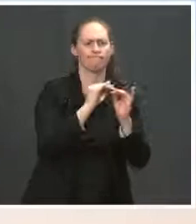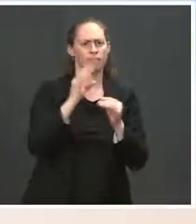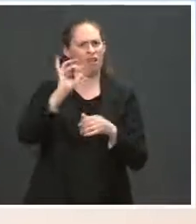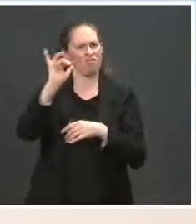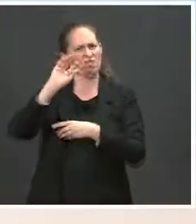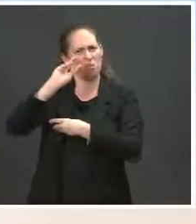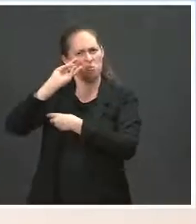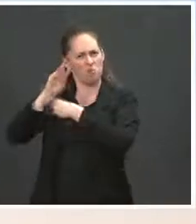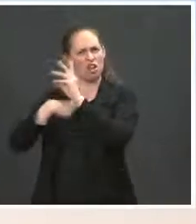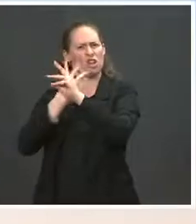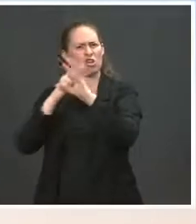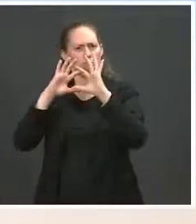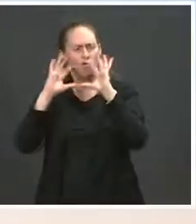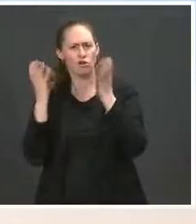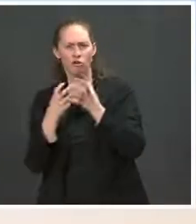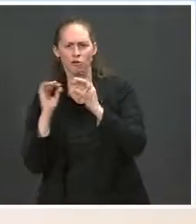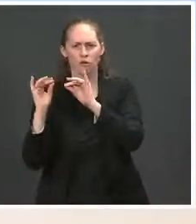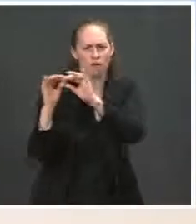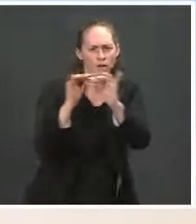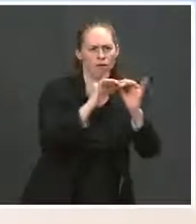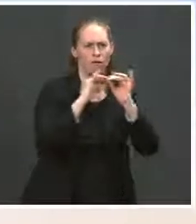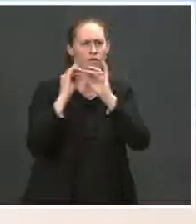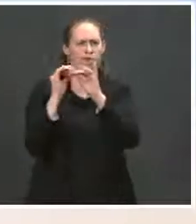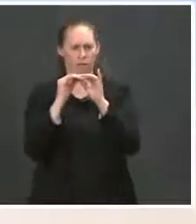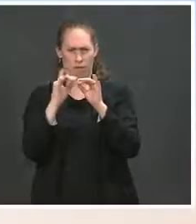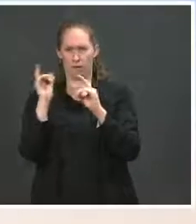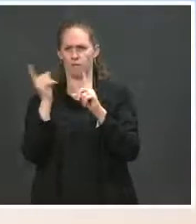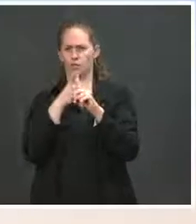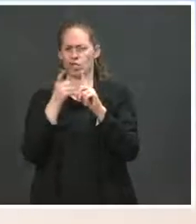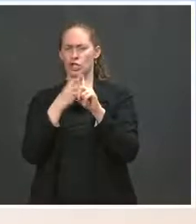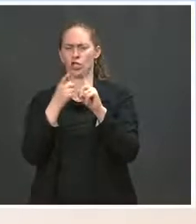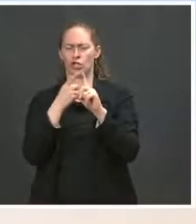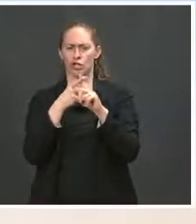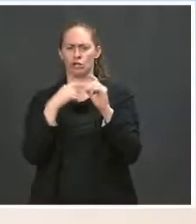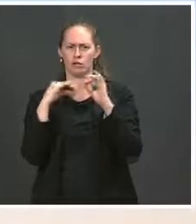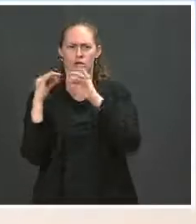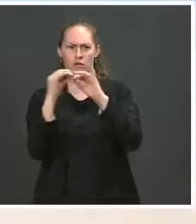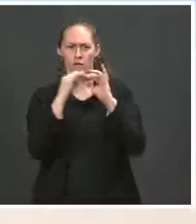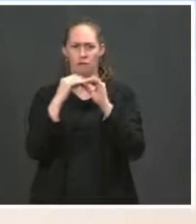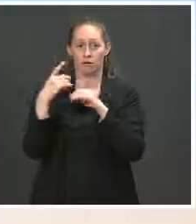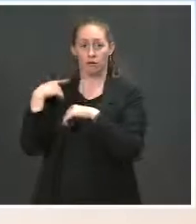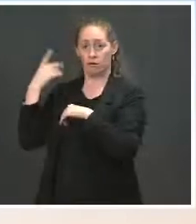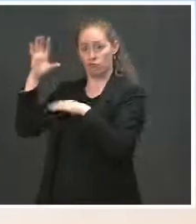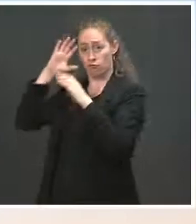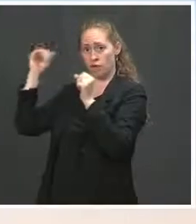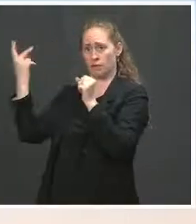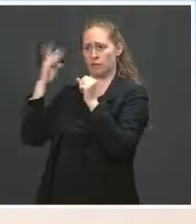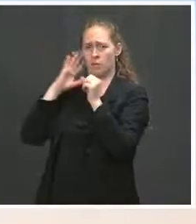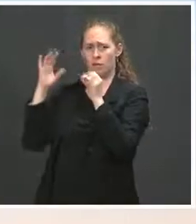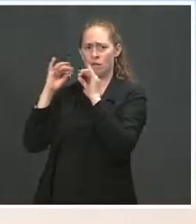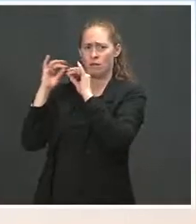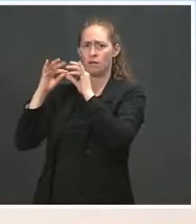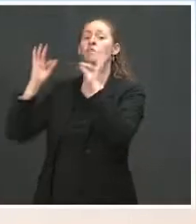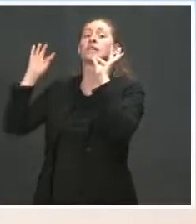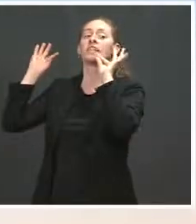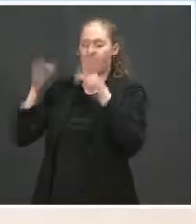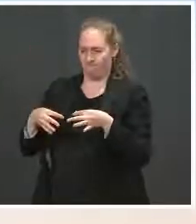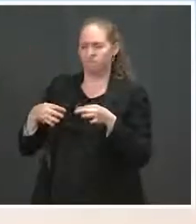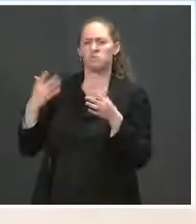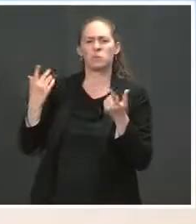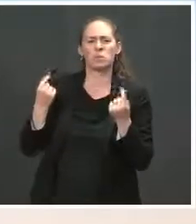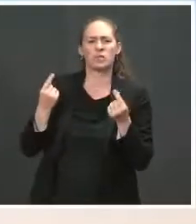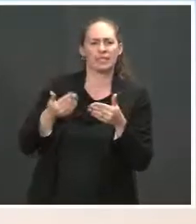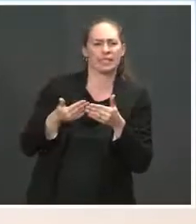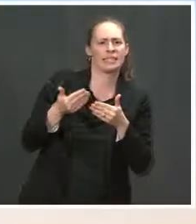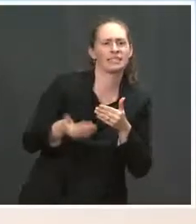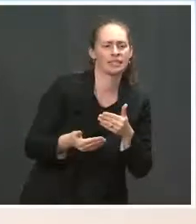is done, then the- us and the President will decide next steps. The And can you give us a little more details on how